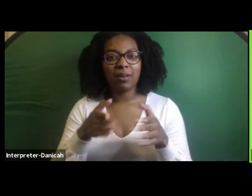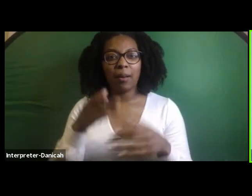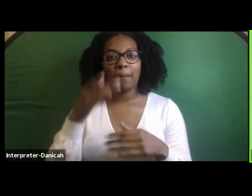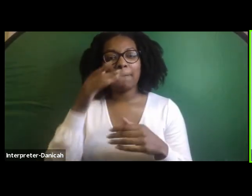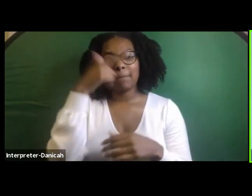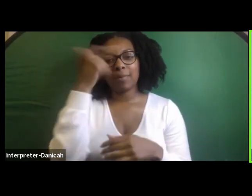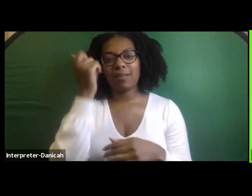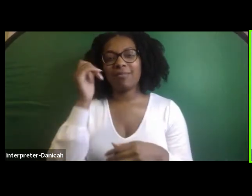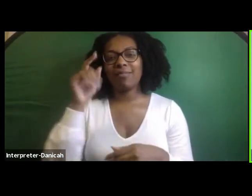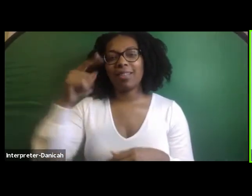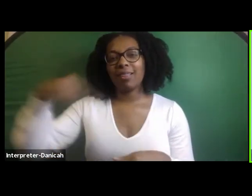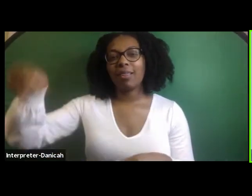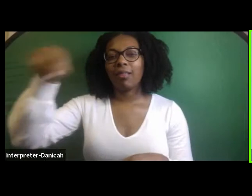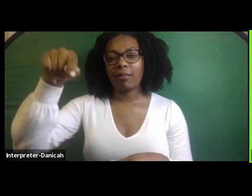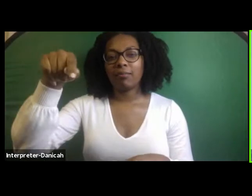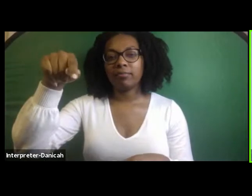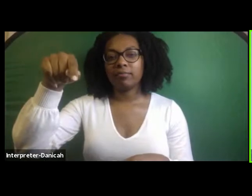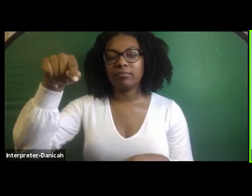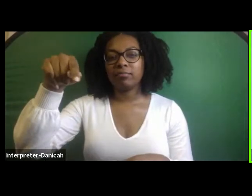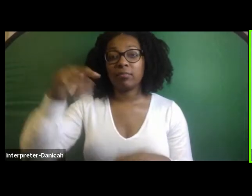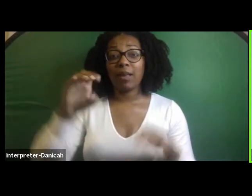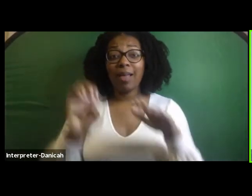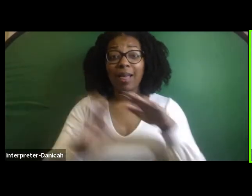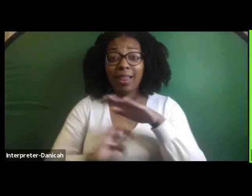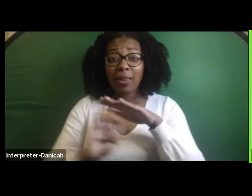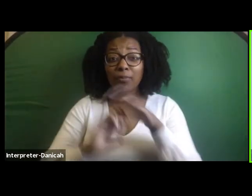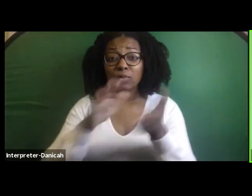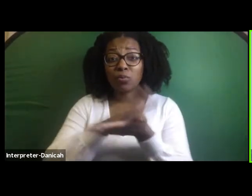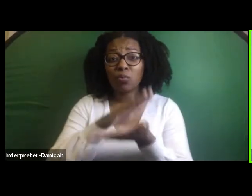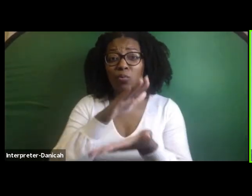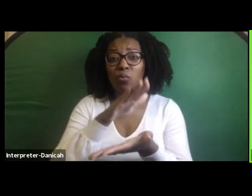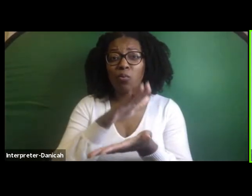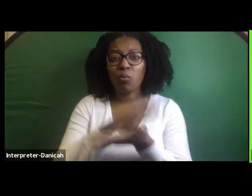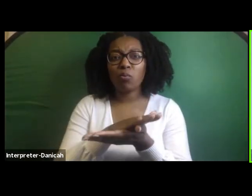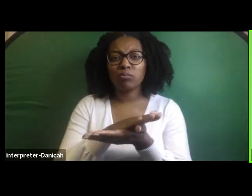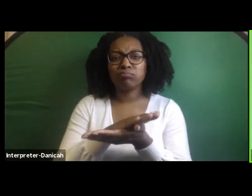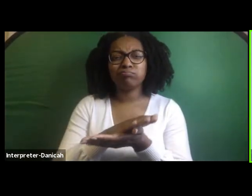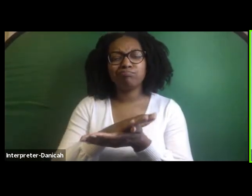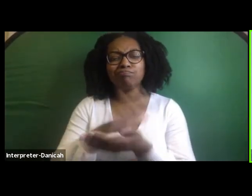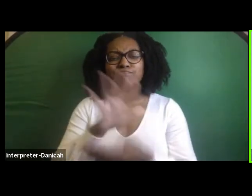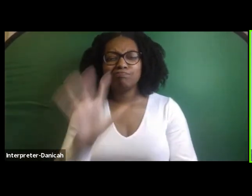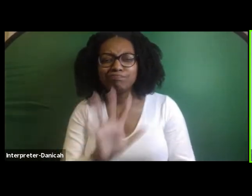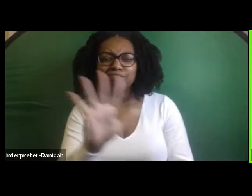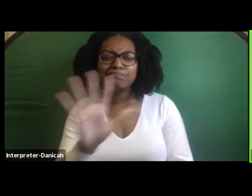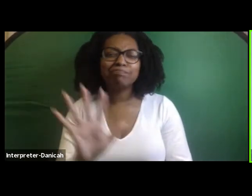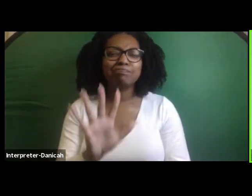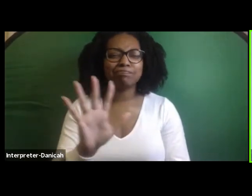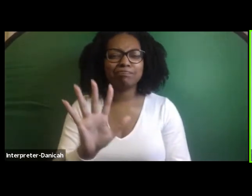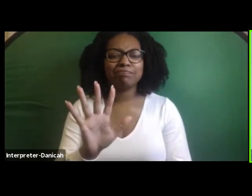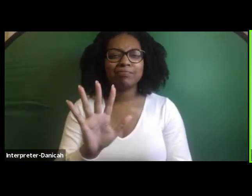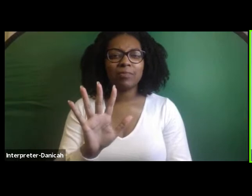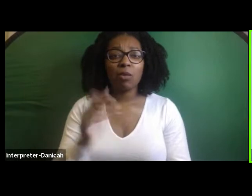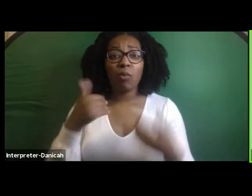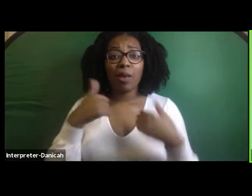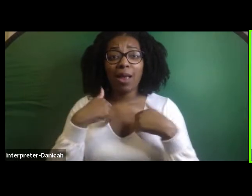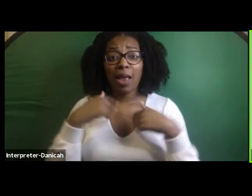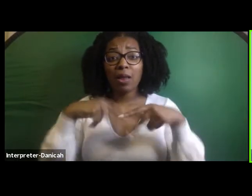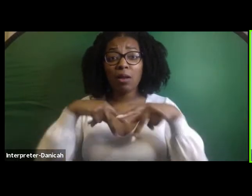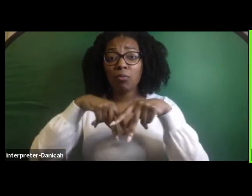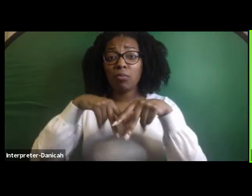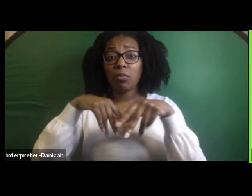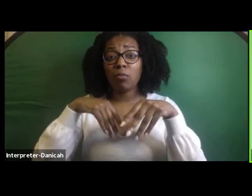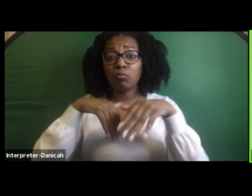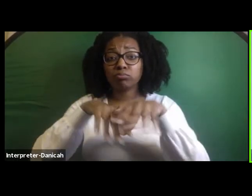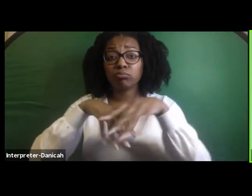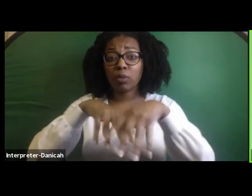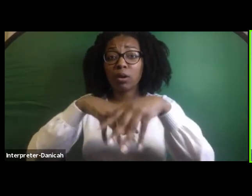we had a Rondo Day celebration parade. And that was really the